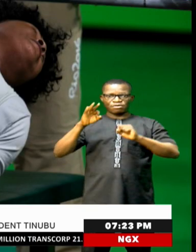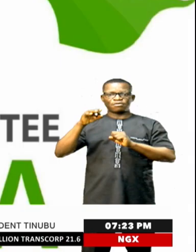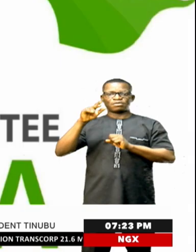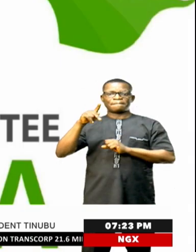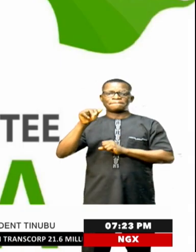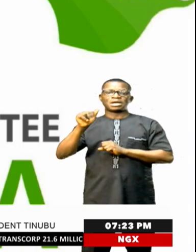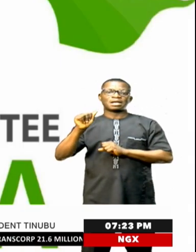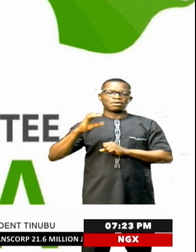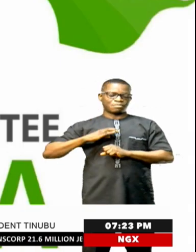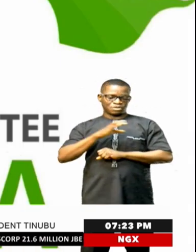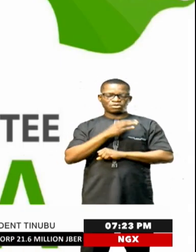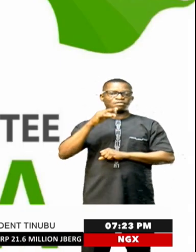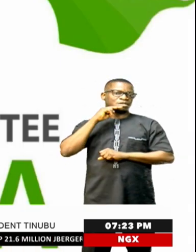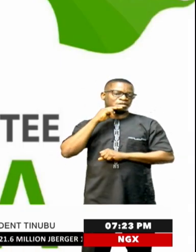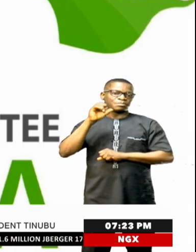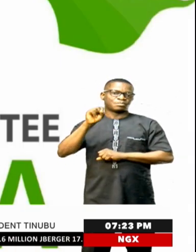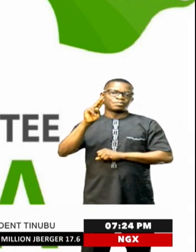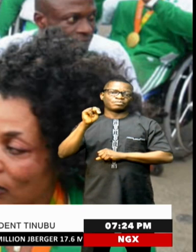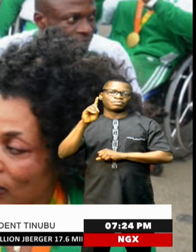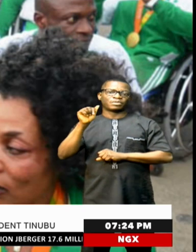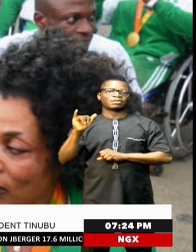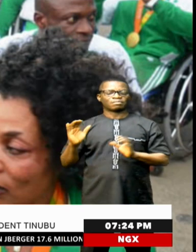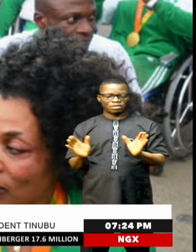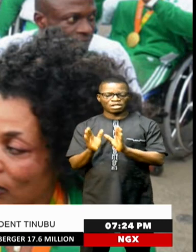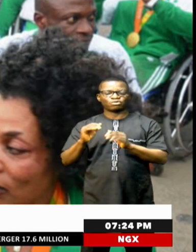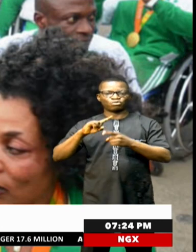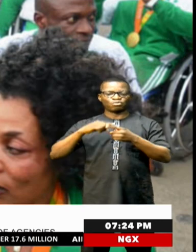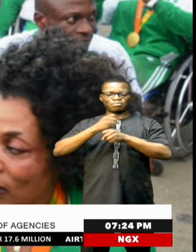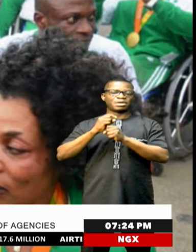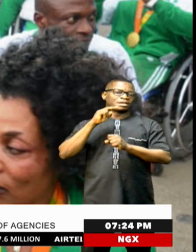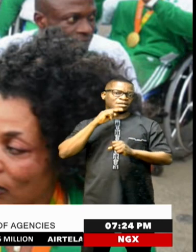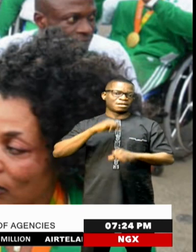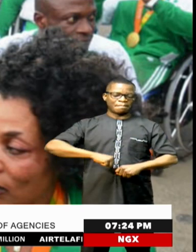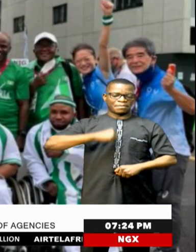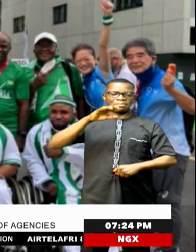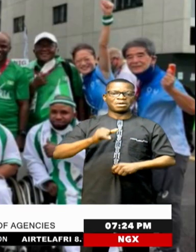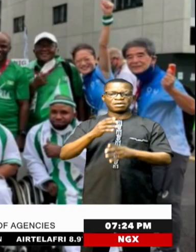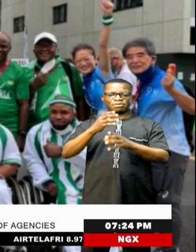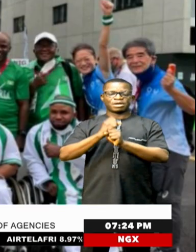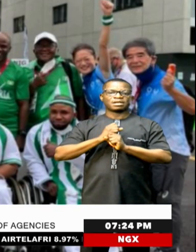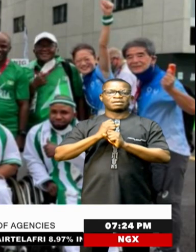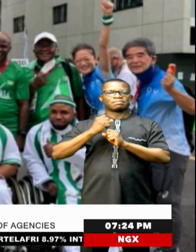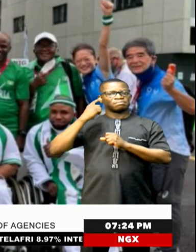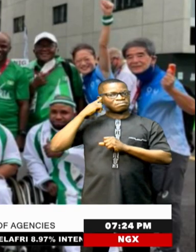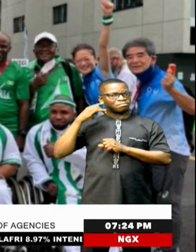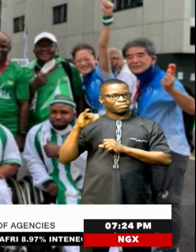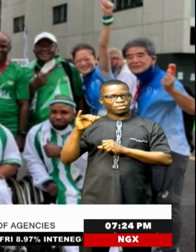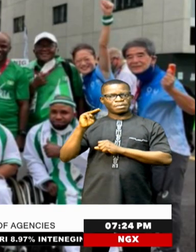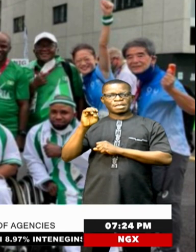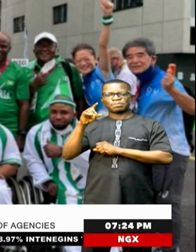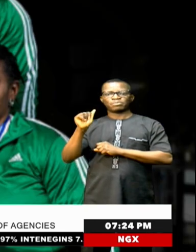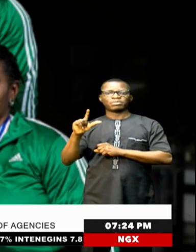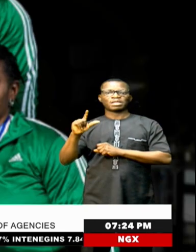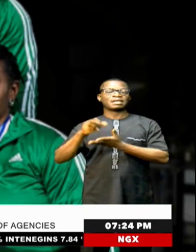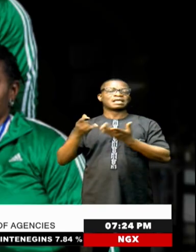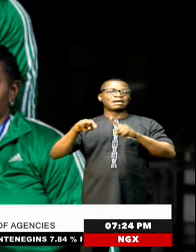Nigeria, Sonday Odebode, charged the athletes to make the country proud by winning medals. Nigeria got 10 medals at the last Paralympic Games in Tokyo,